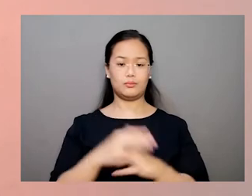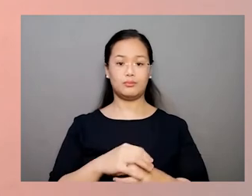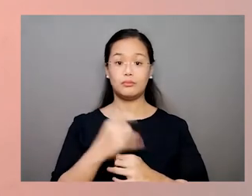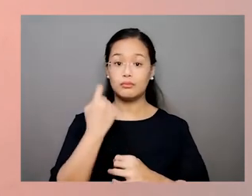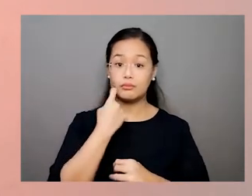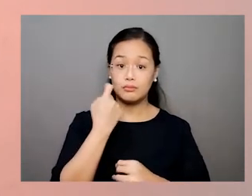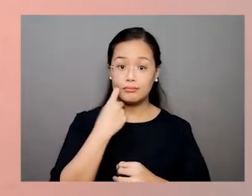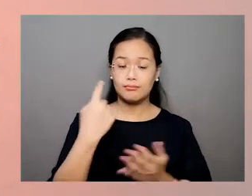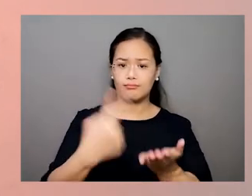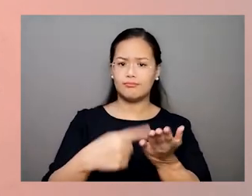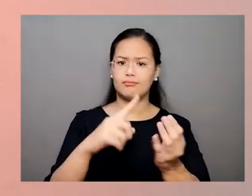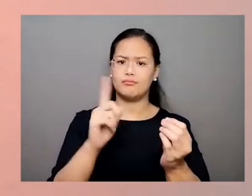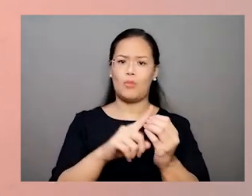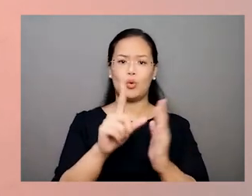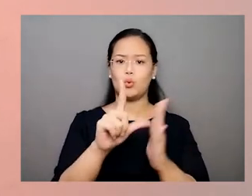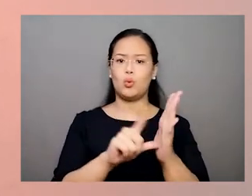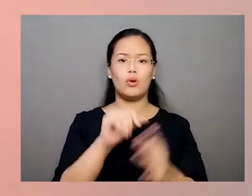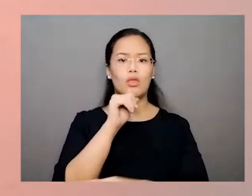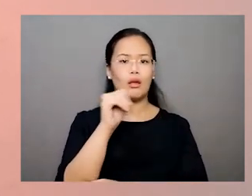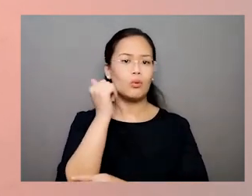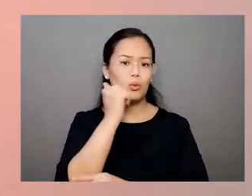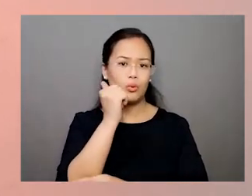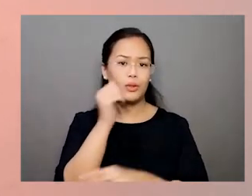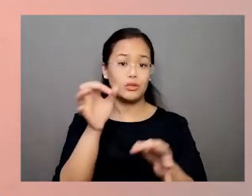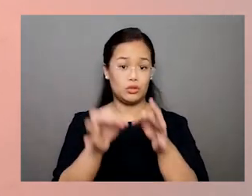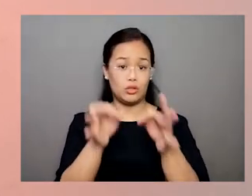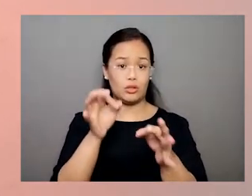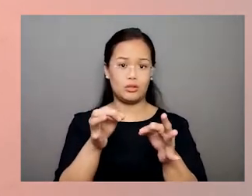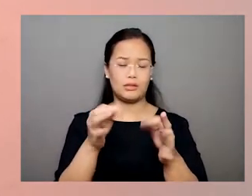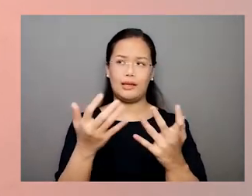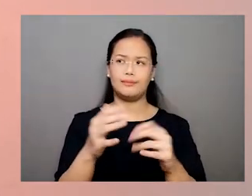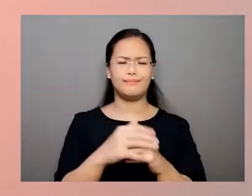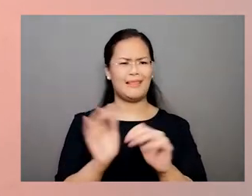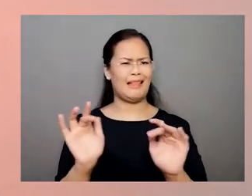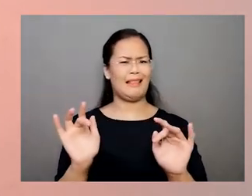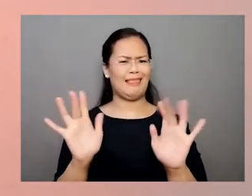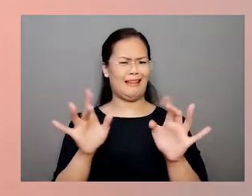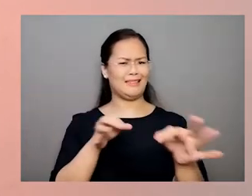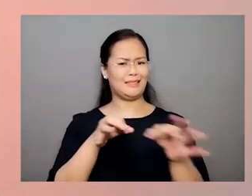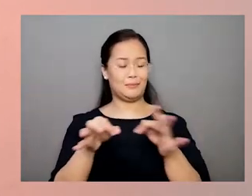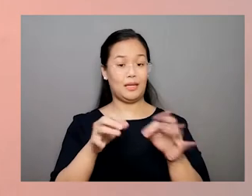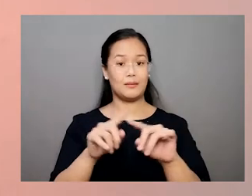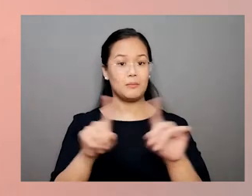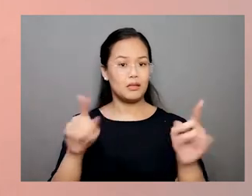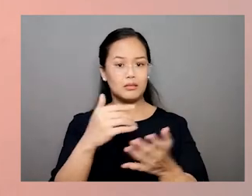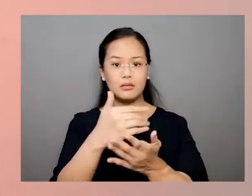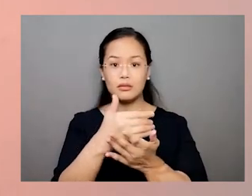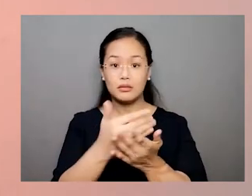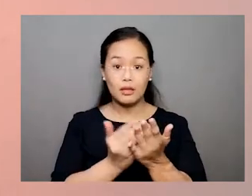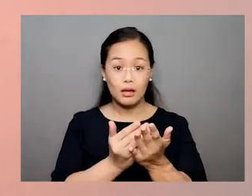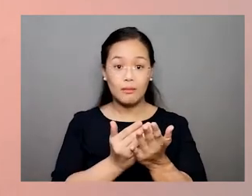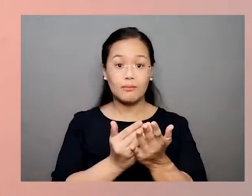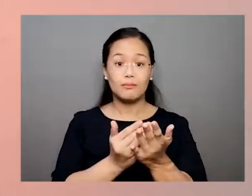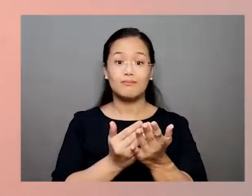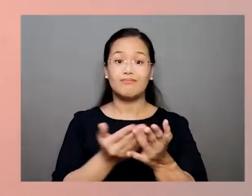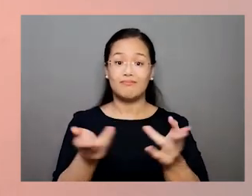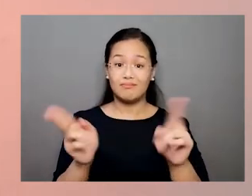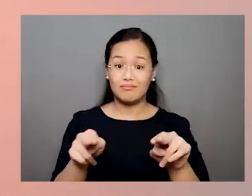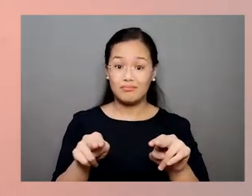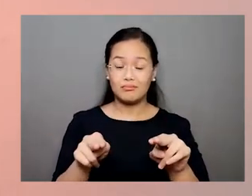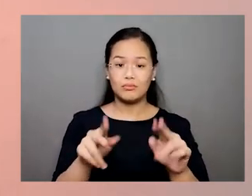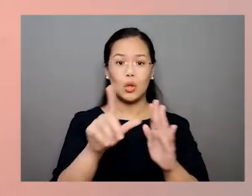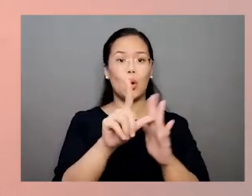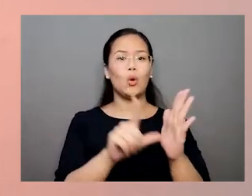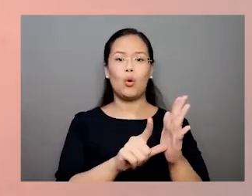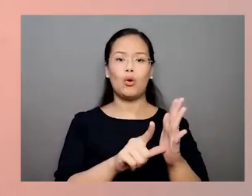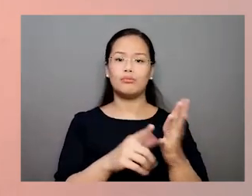Earlier, we pointed out that laws are not always just. That's an understatement. In some